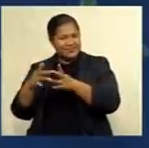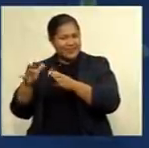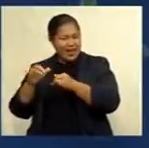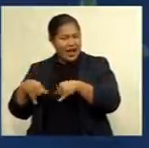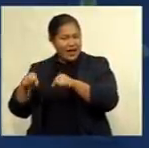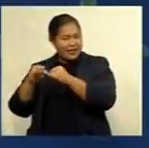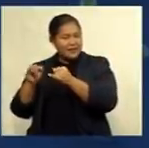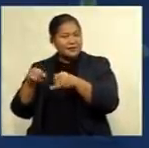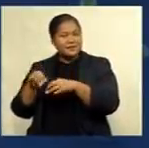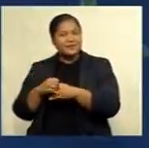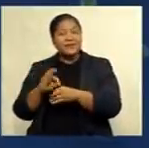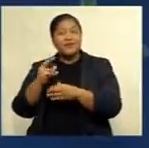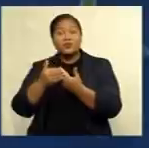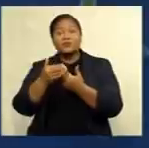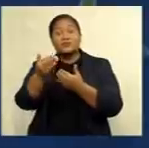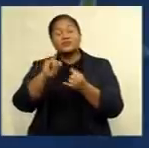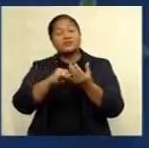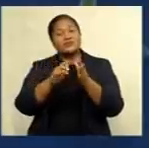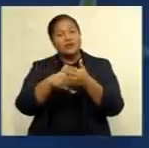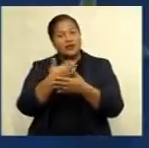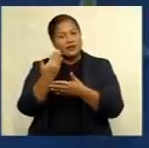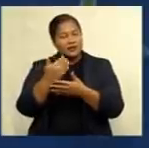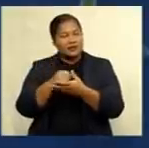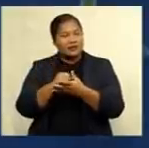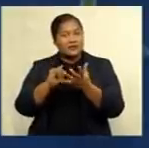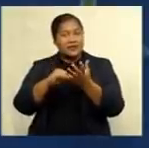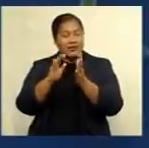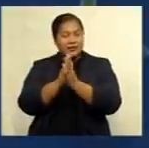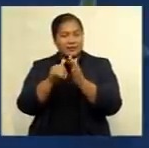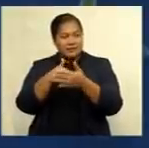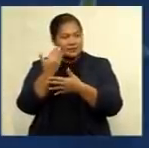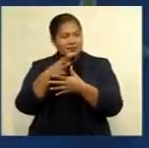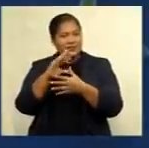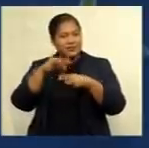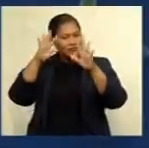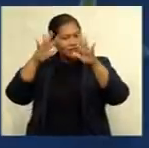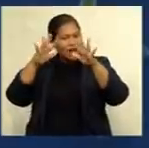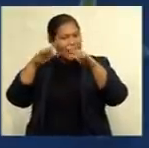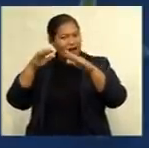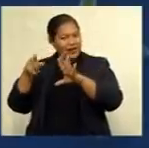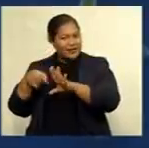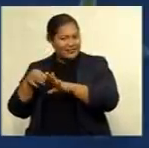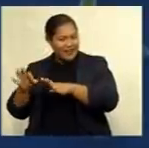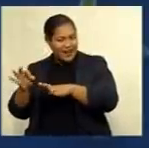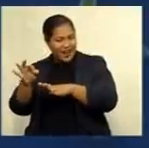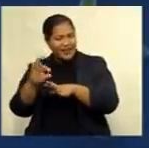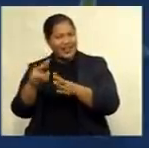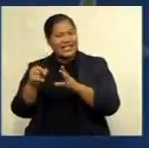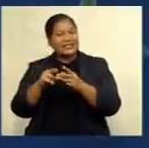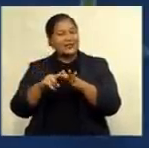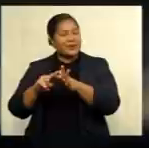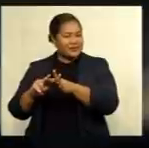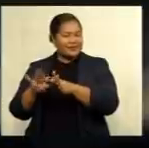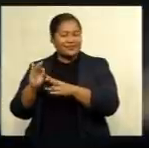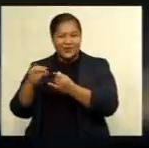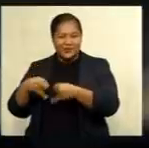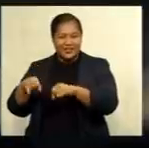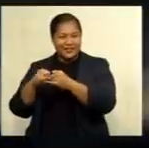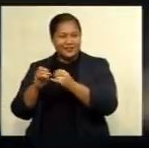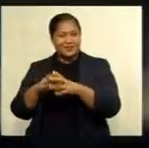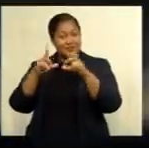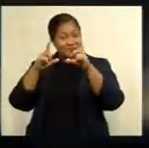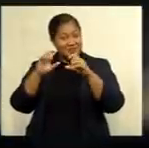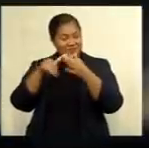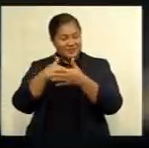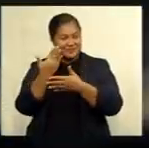islands. The outlook for Sunday cloudy periods with brief showers over the interior and eastern parts of the main islands. And our shot